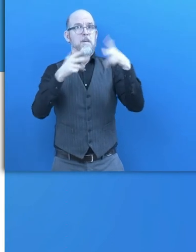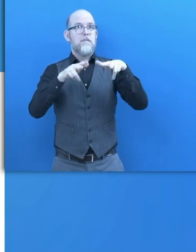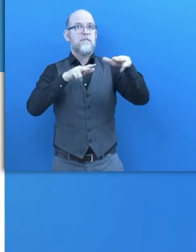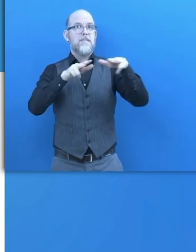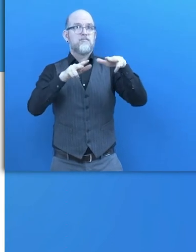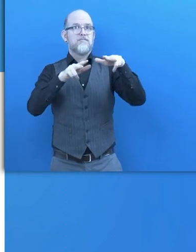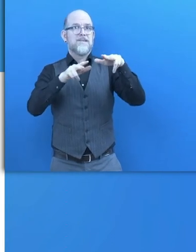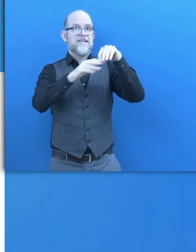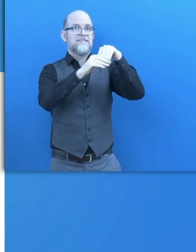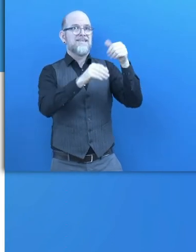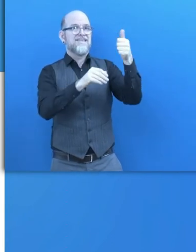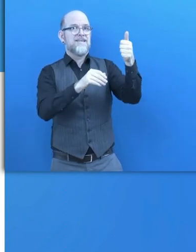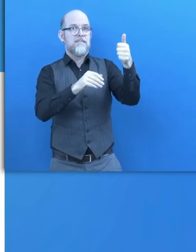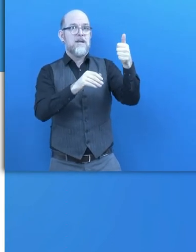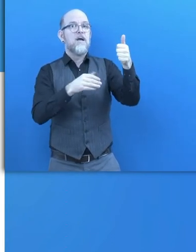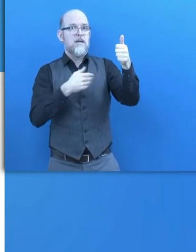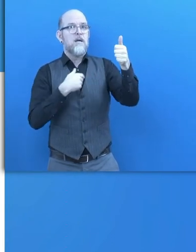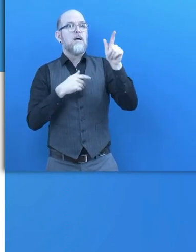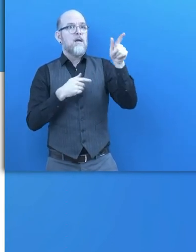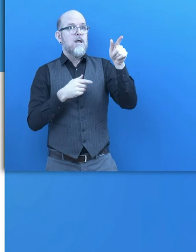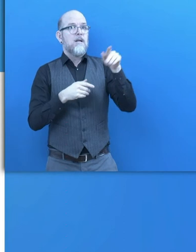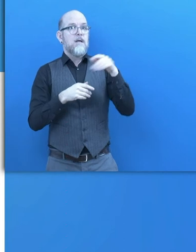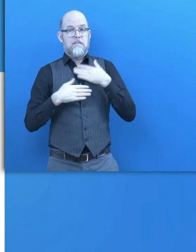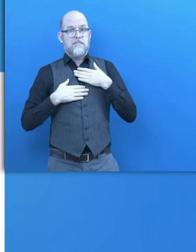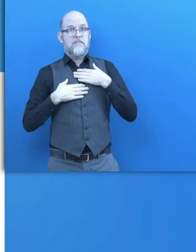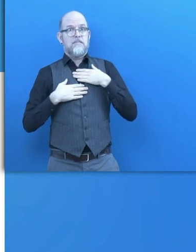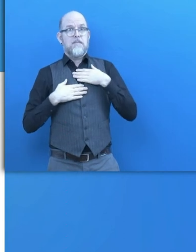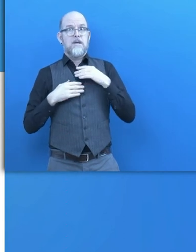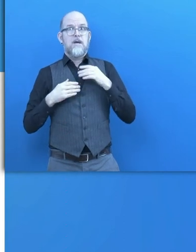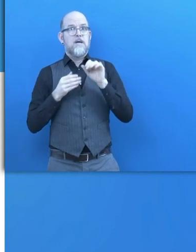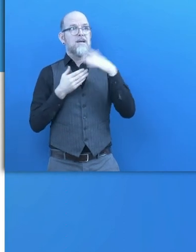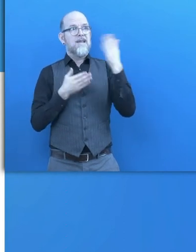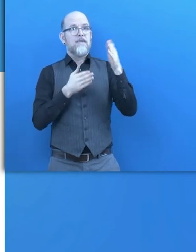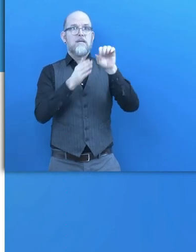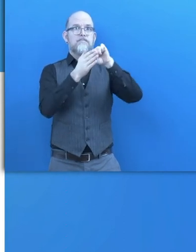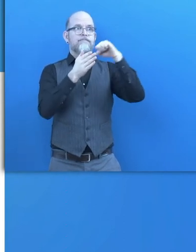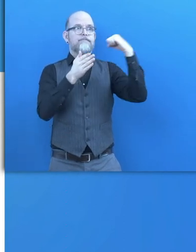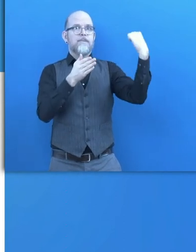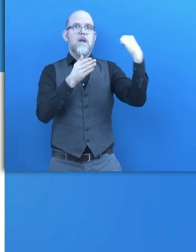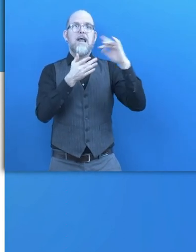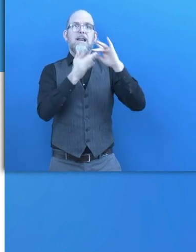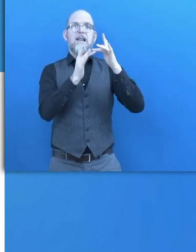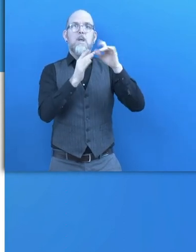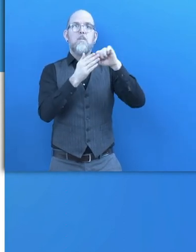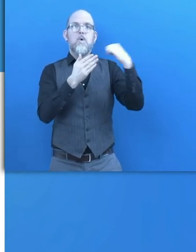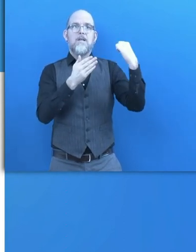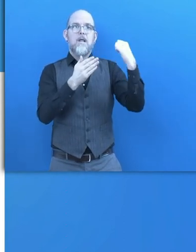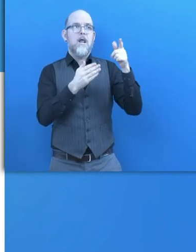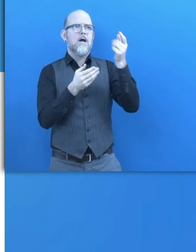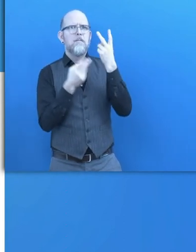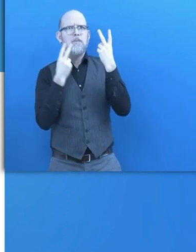partners to develop an information portal with relevant and contextualized content